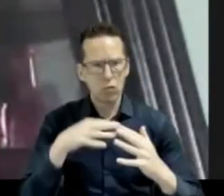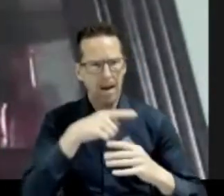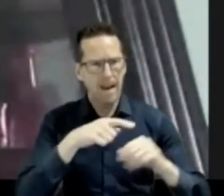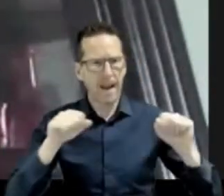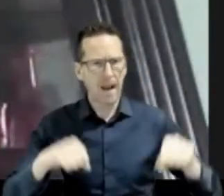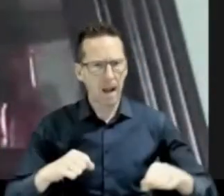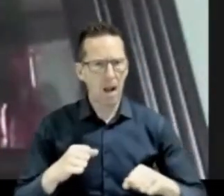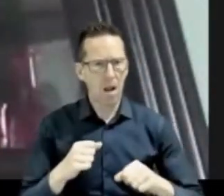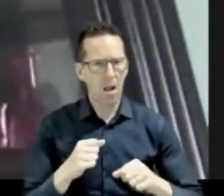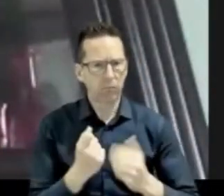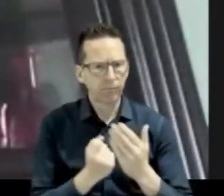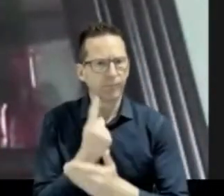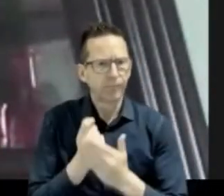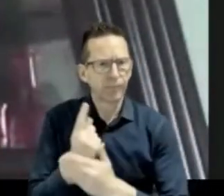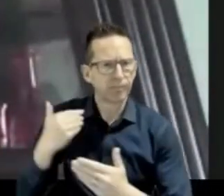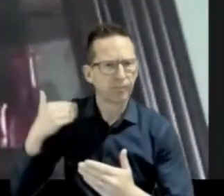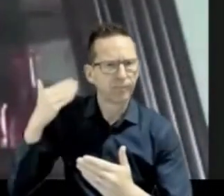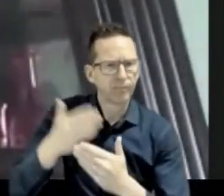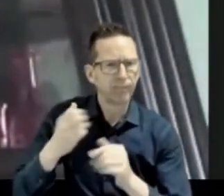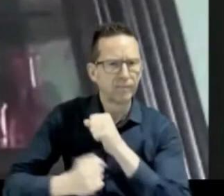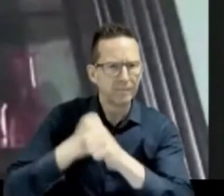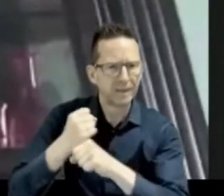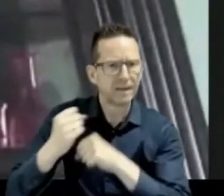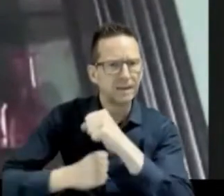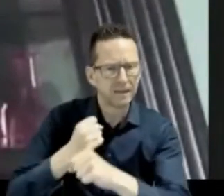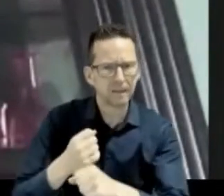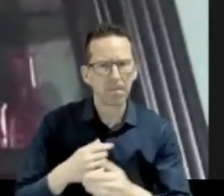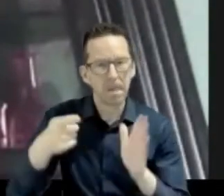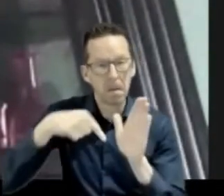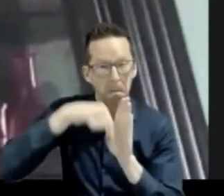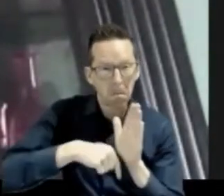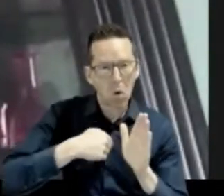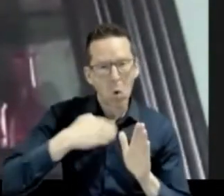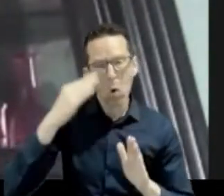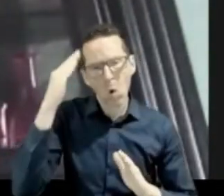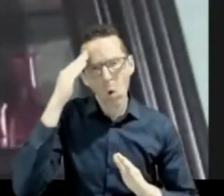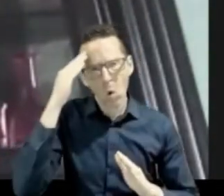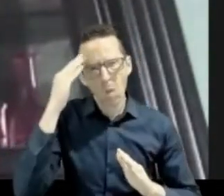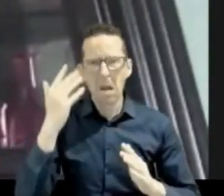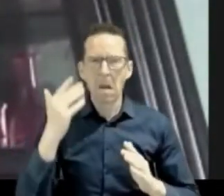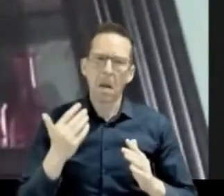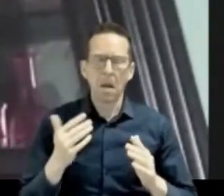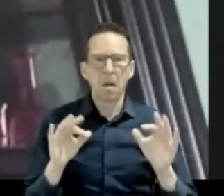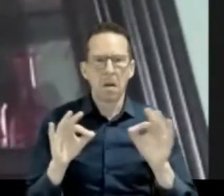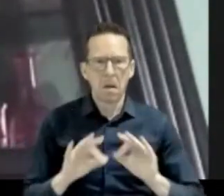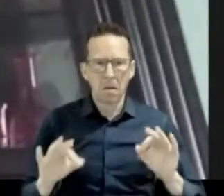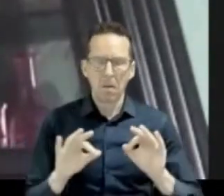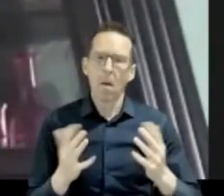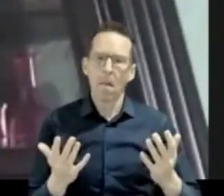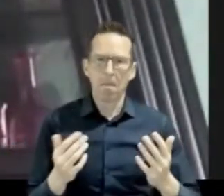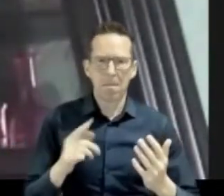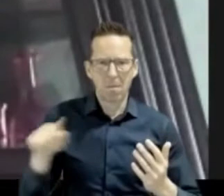but the graphic that I showed in my presentation is tied to climate regimes and